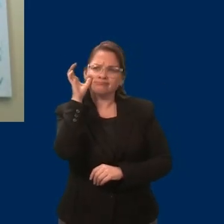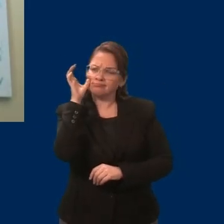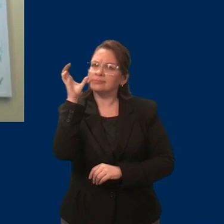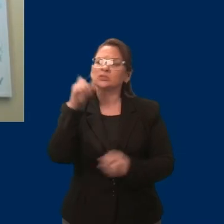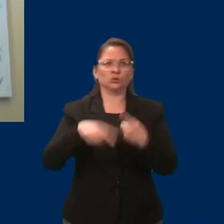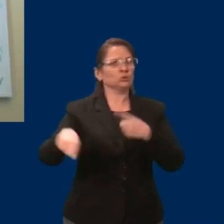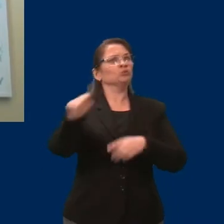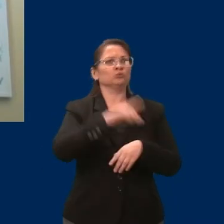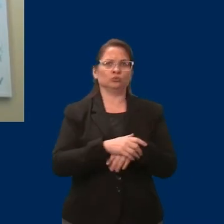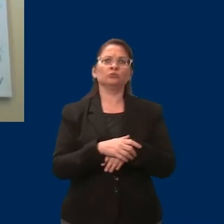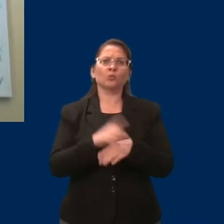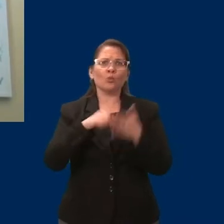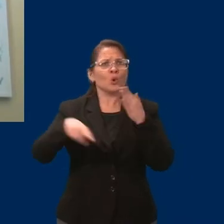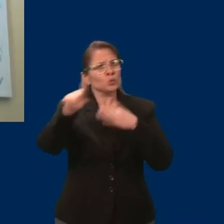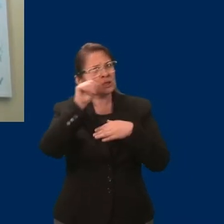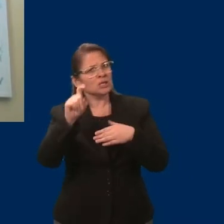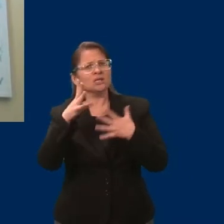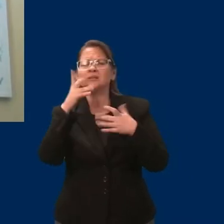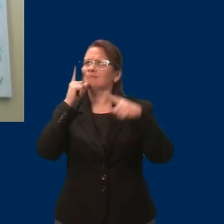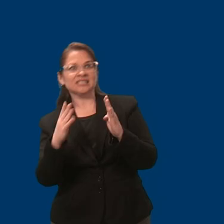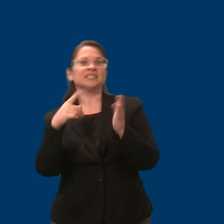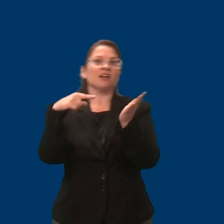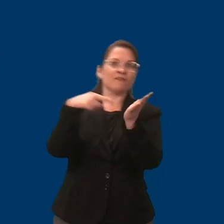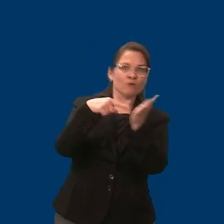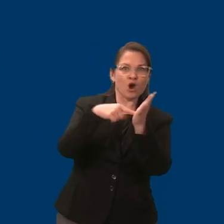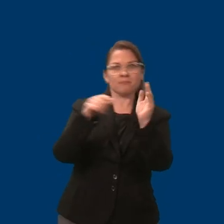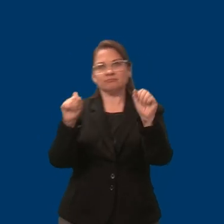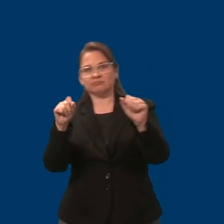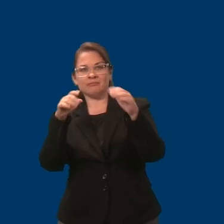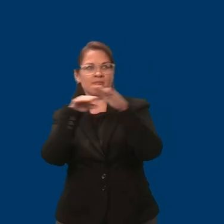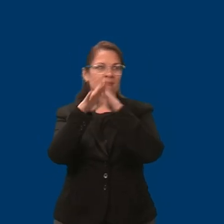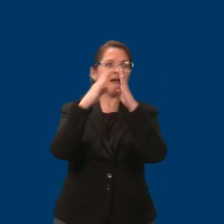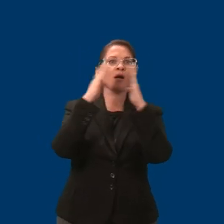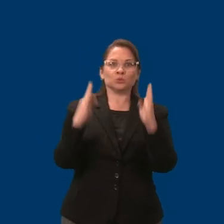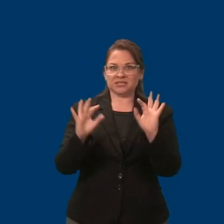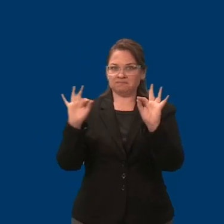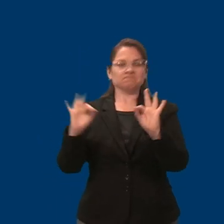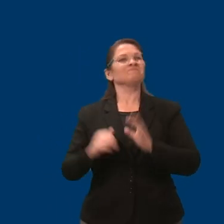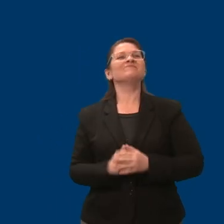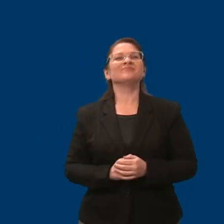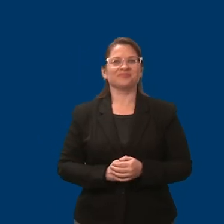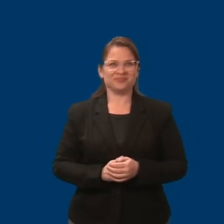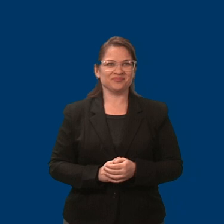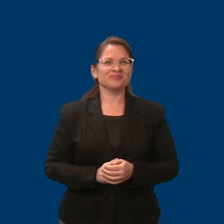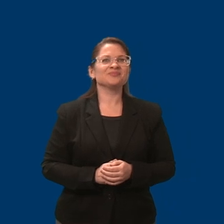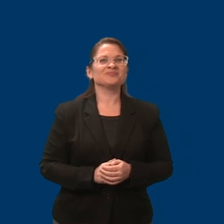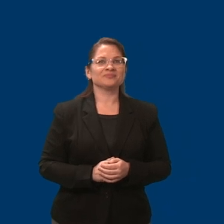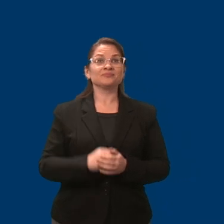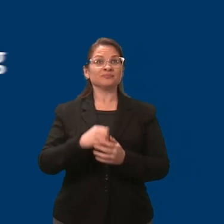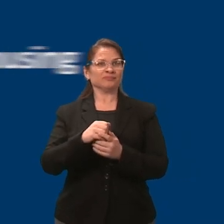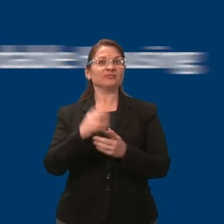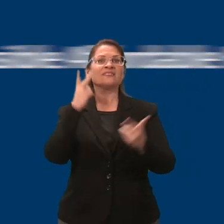we can get there and continuing our work with with MCD accessible affordable housing.